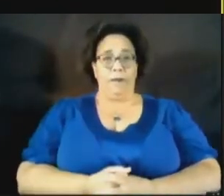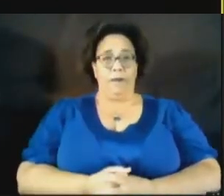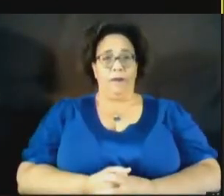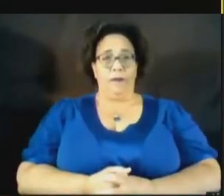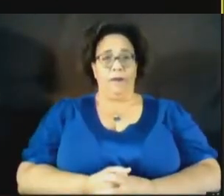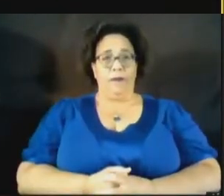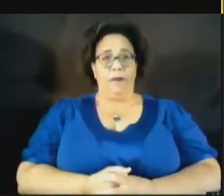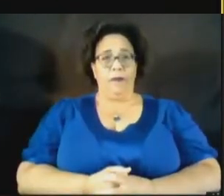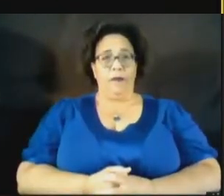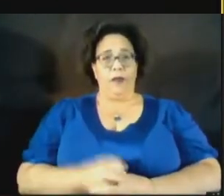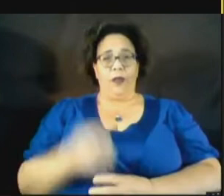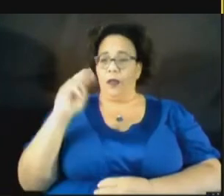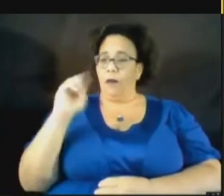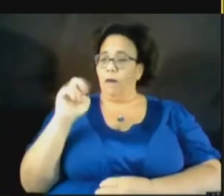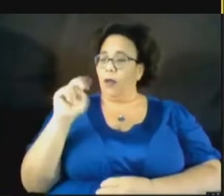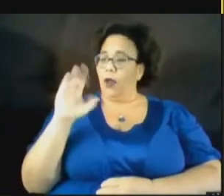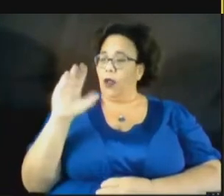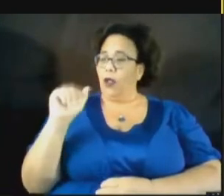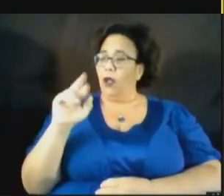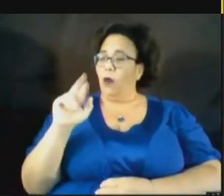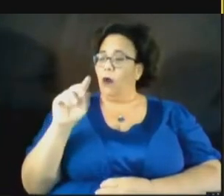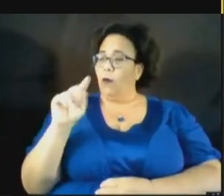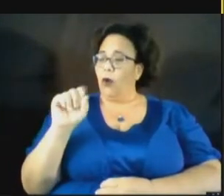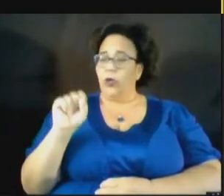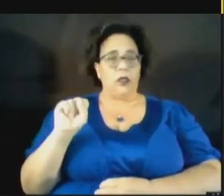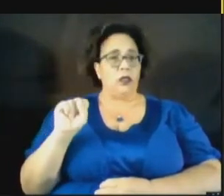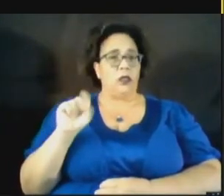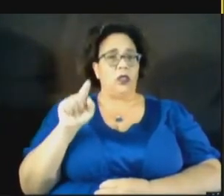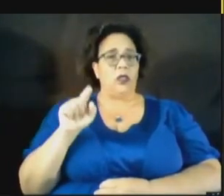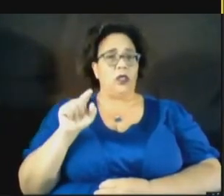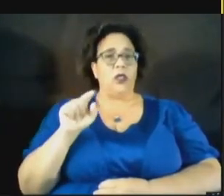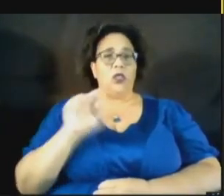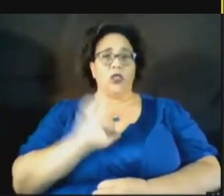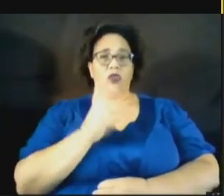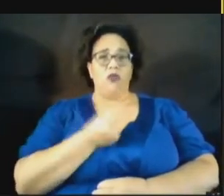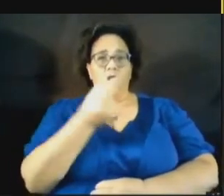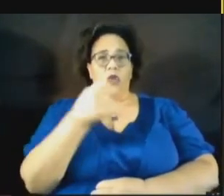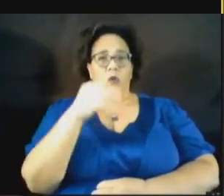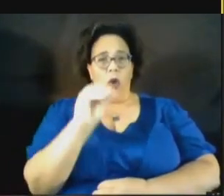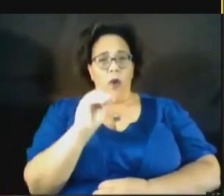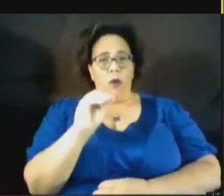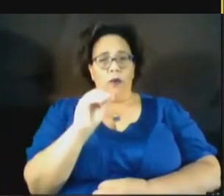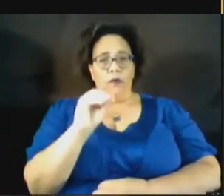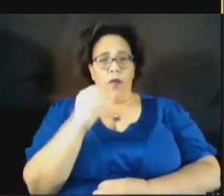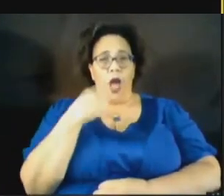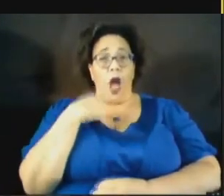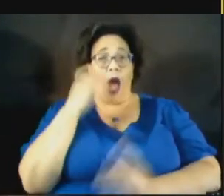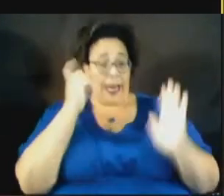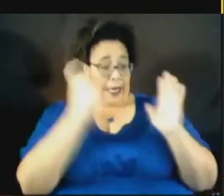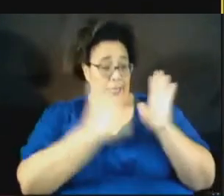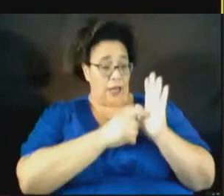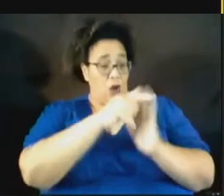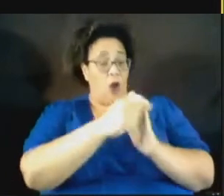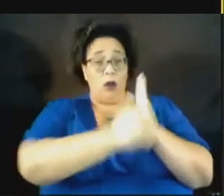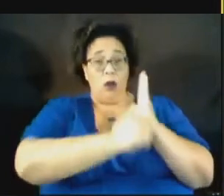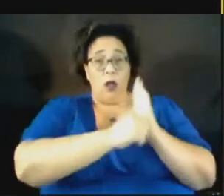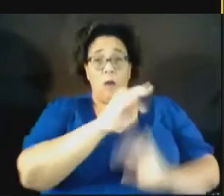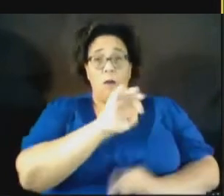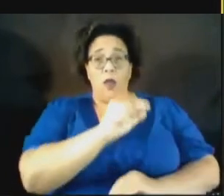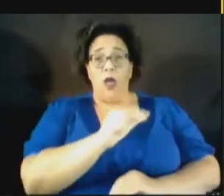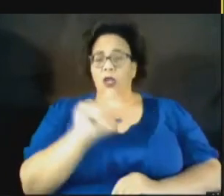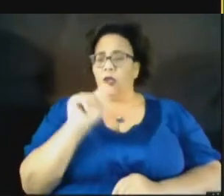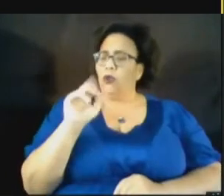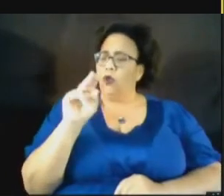Monica Roberts, the TransGrio. I discovered Monica's blog, the TransGrio, probably